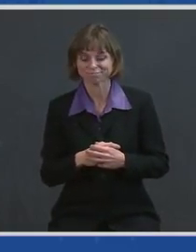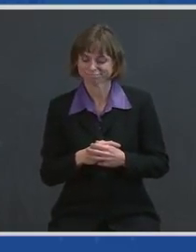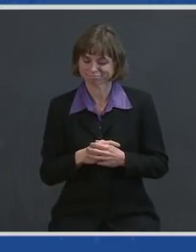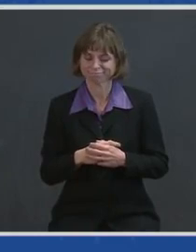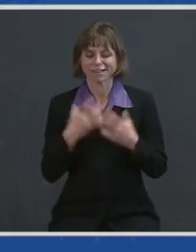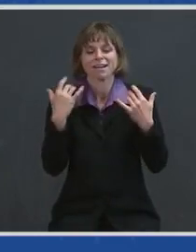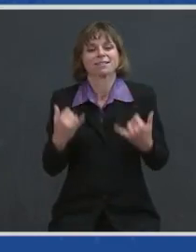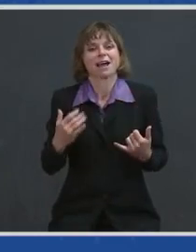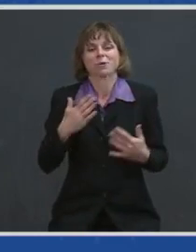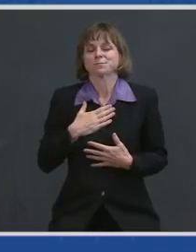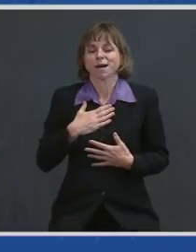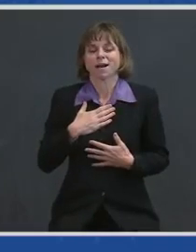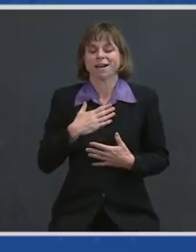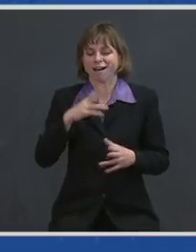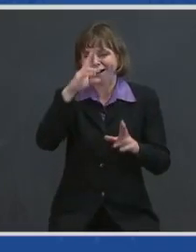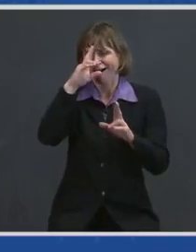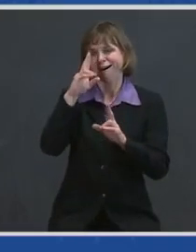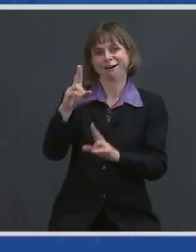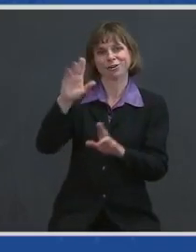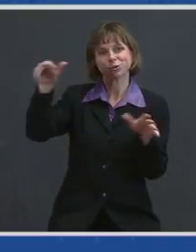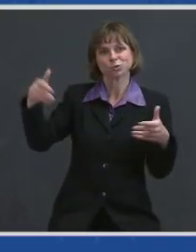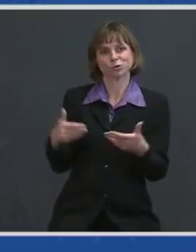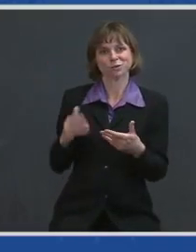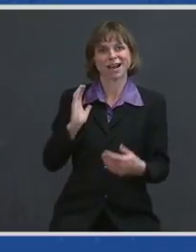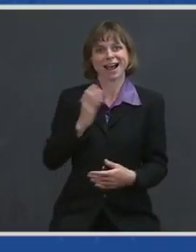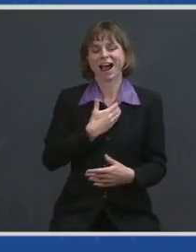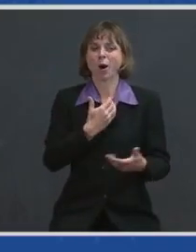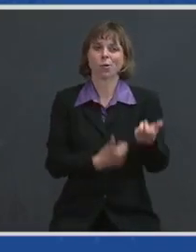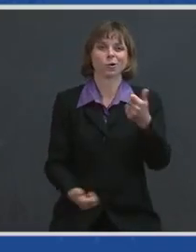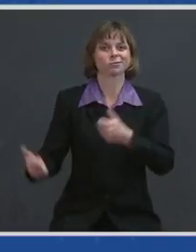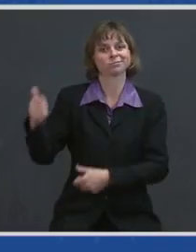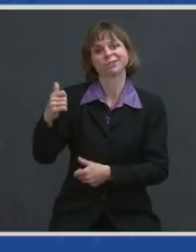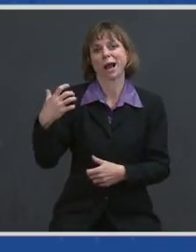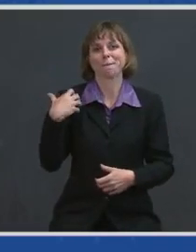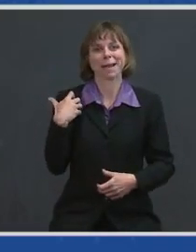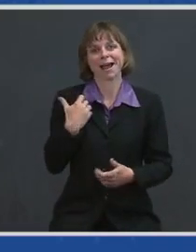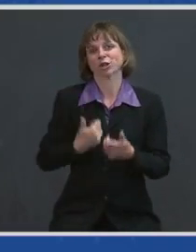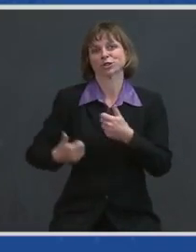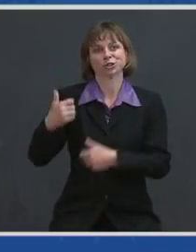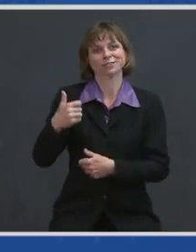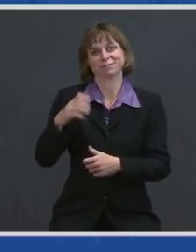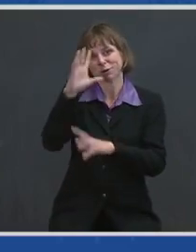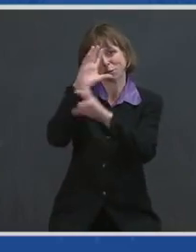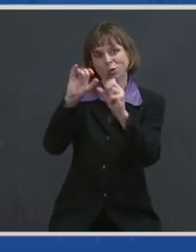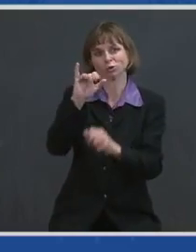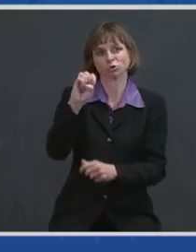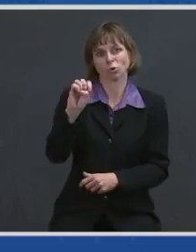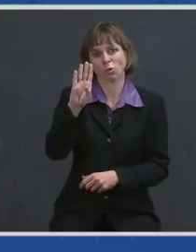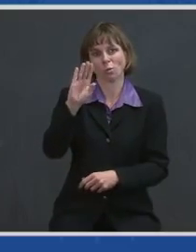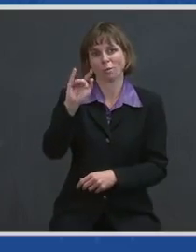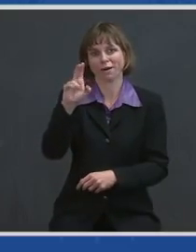is my great honor to introduce our commander in chief, President Joe Biden.